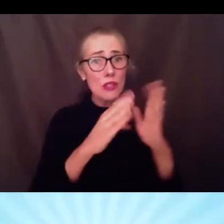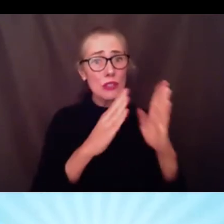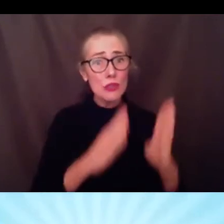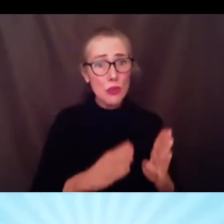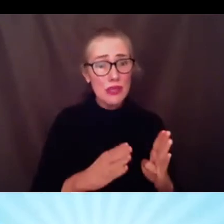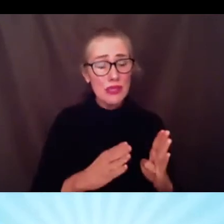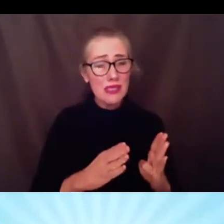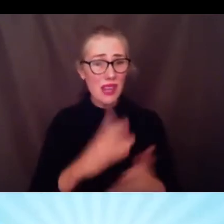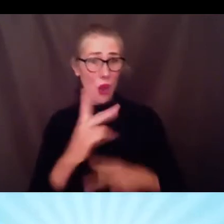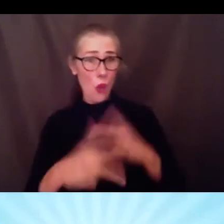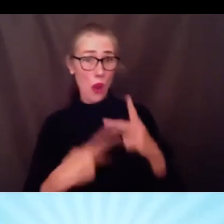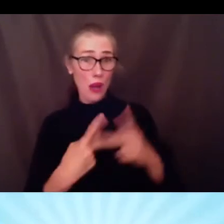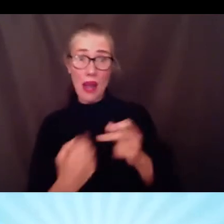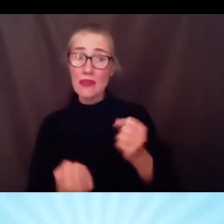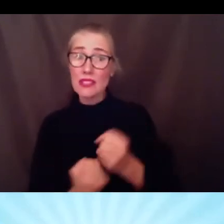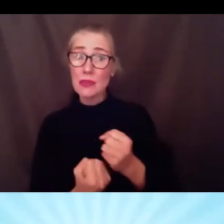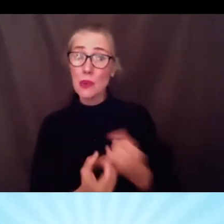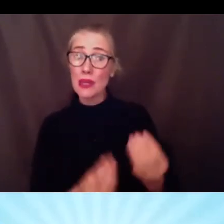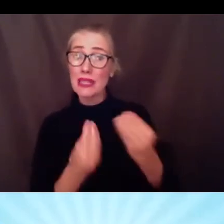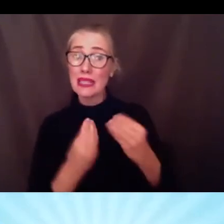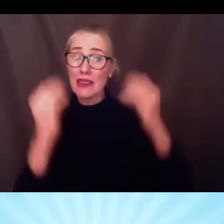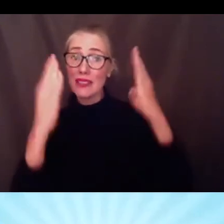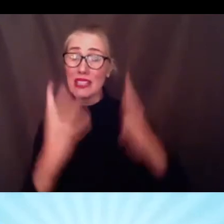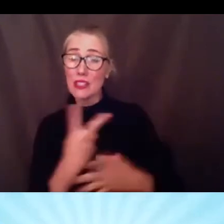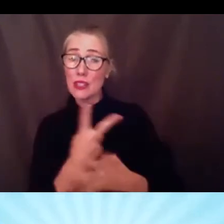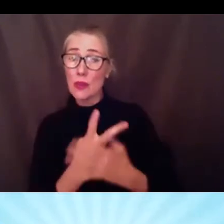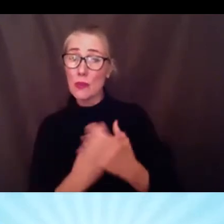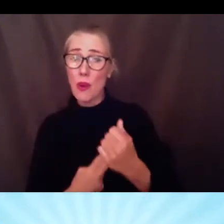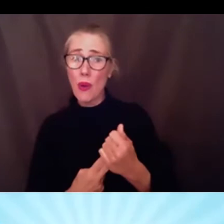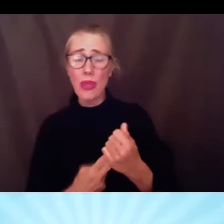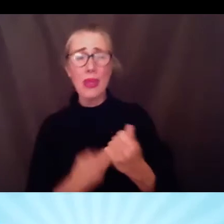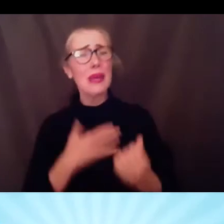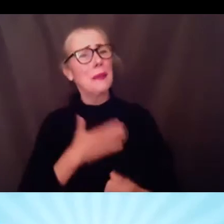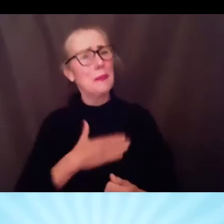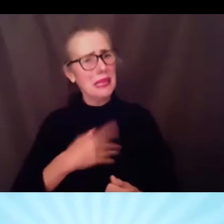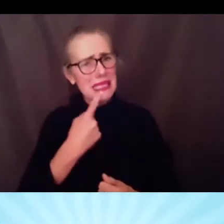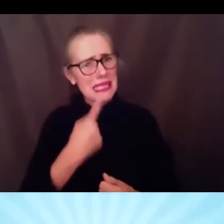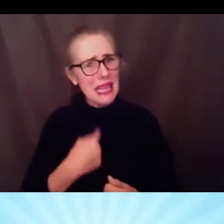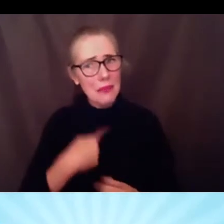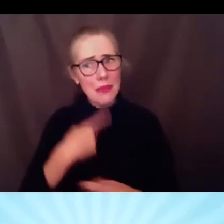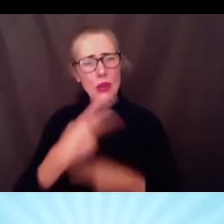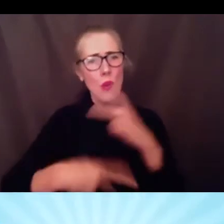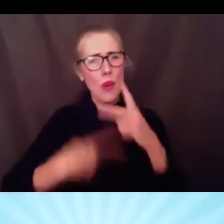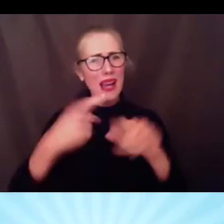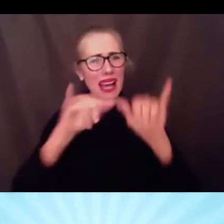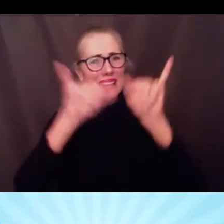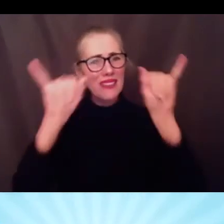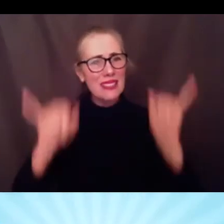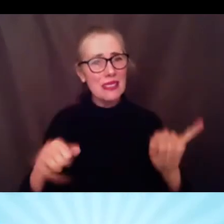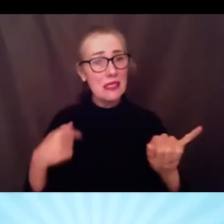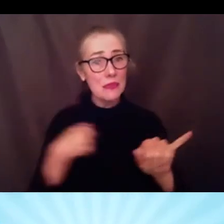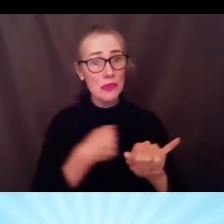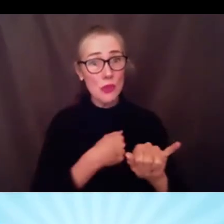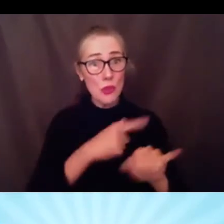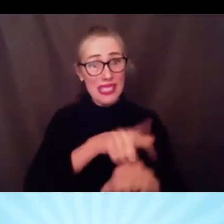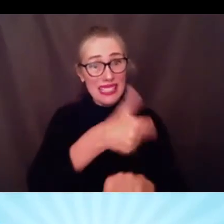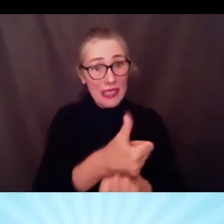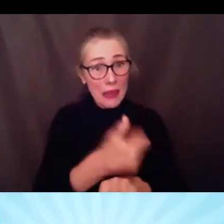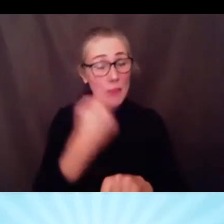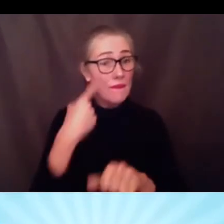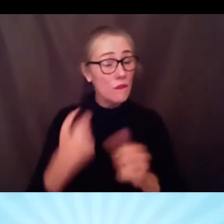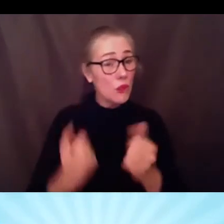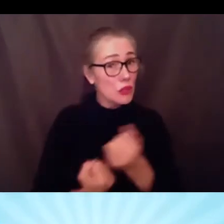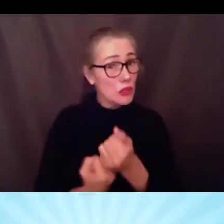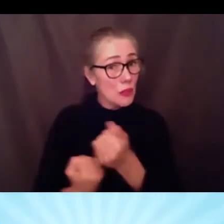and please remind me what support systems do we have in place and we as a board how can we